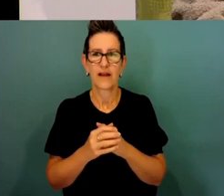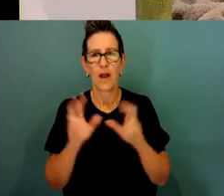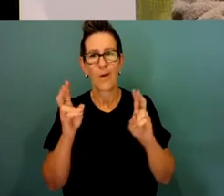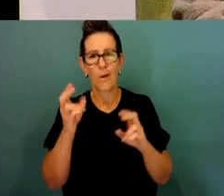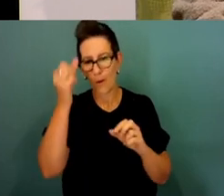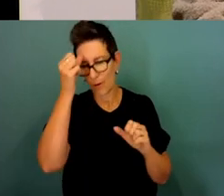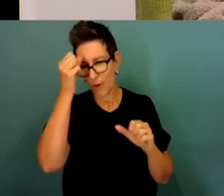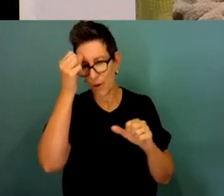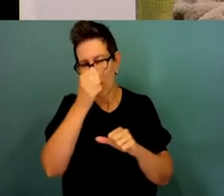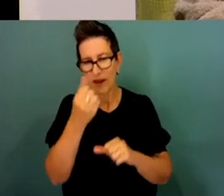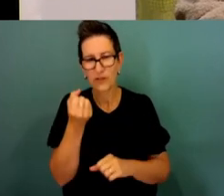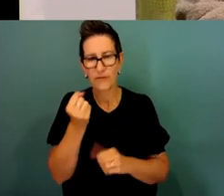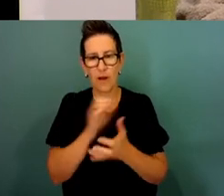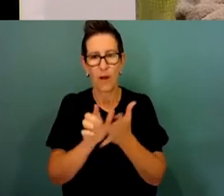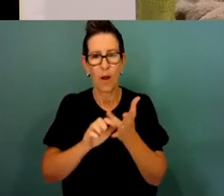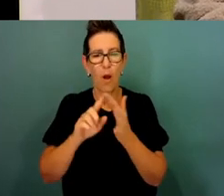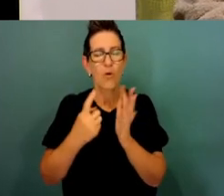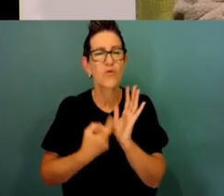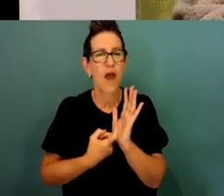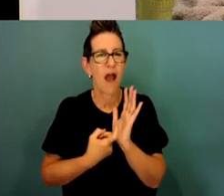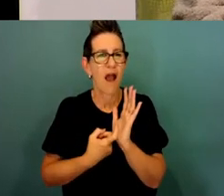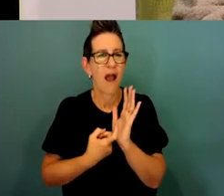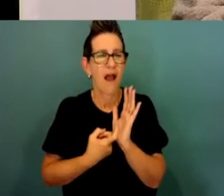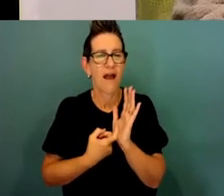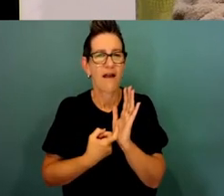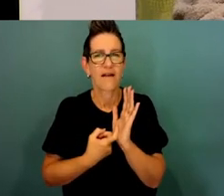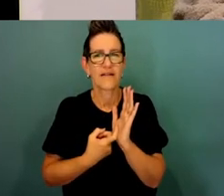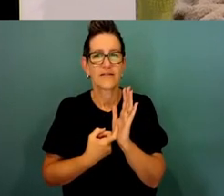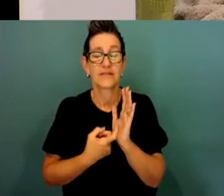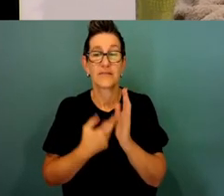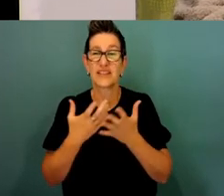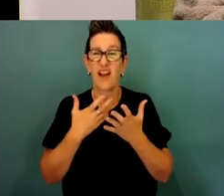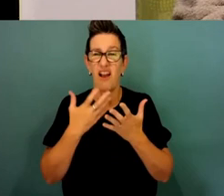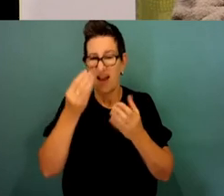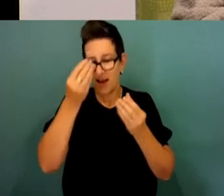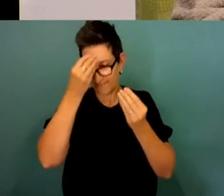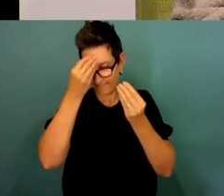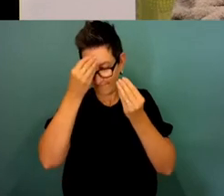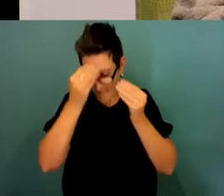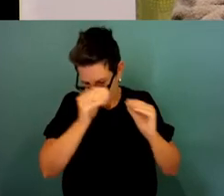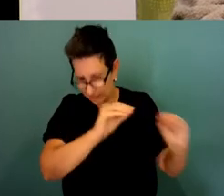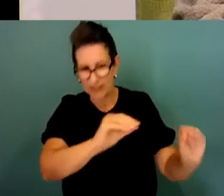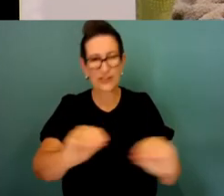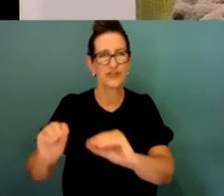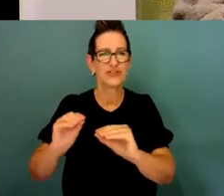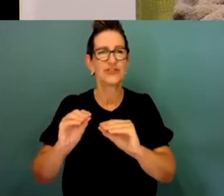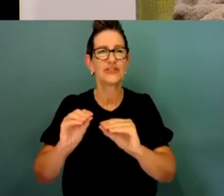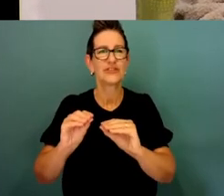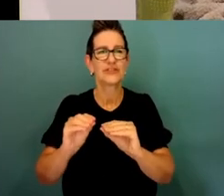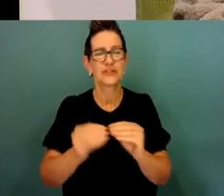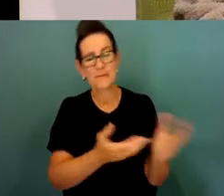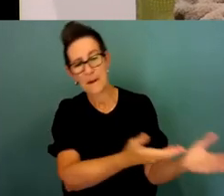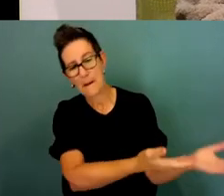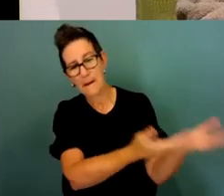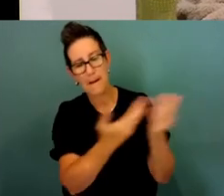my people. So I do a lot of cultural awareness work where I take people out on country and just tell